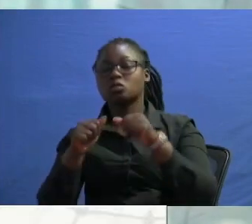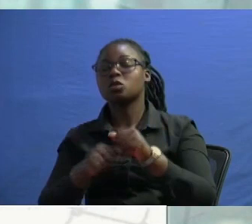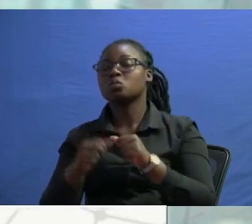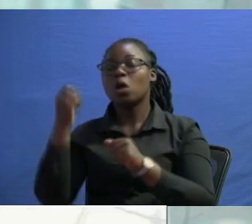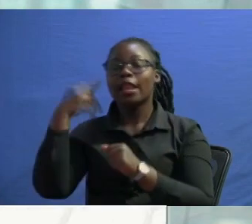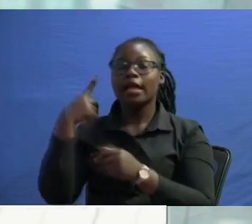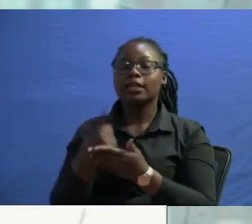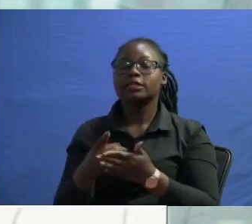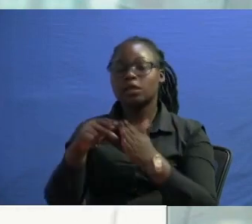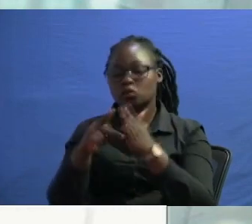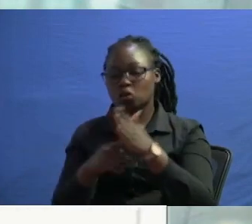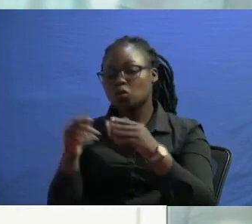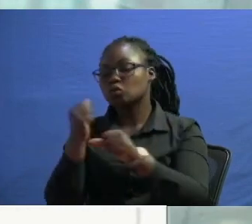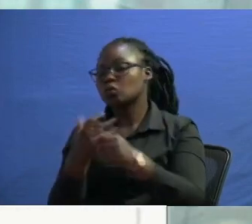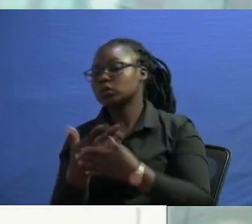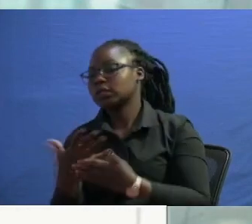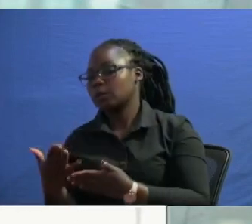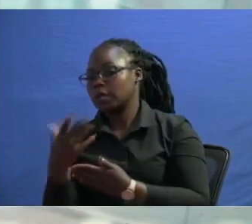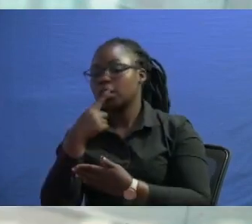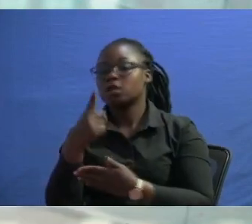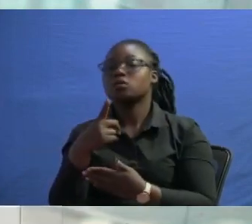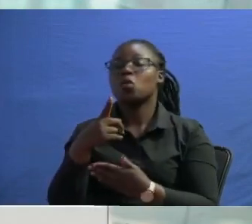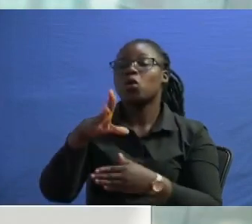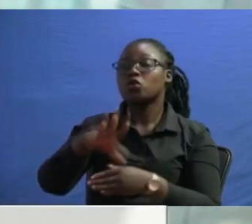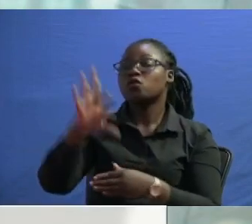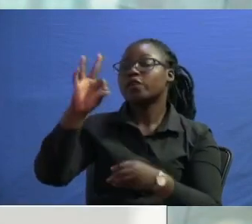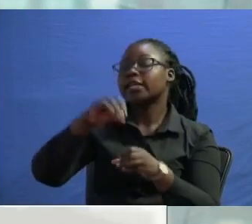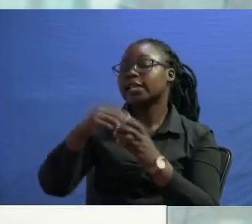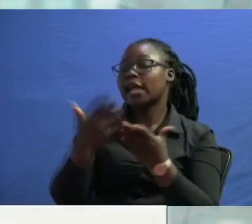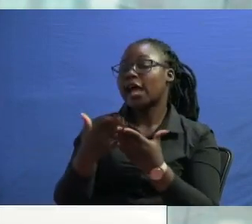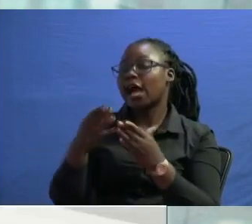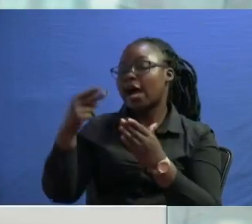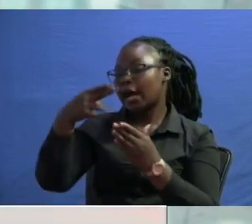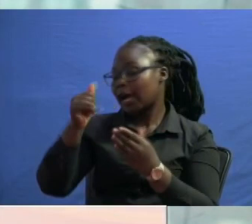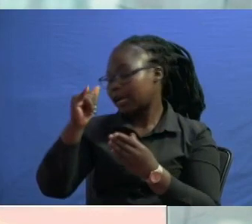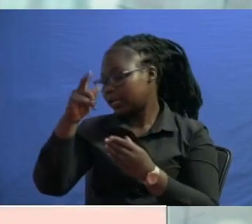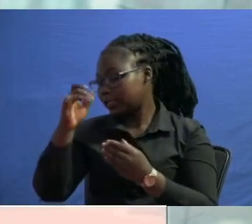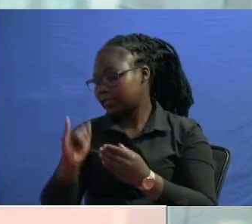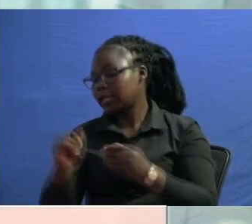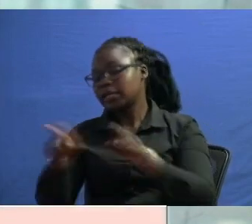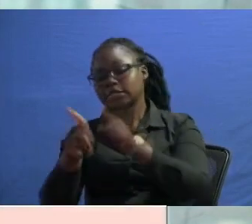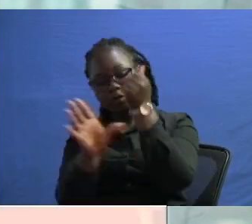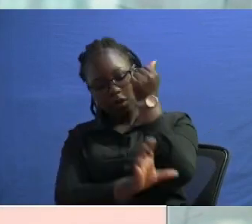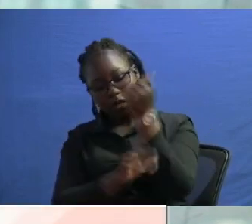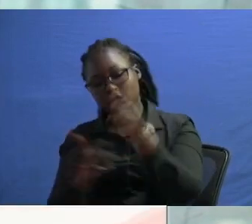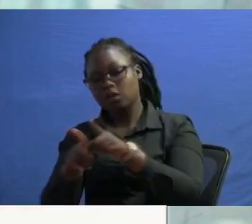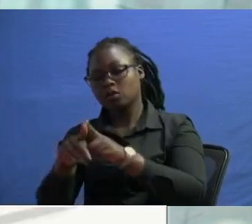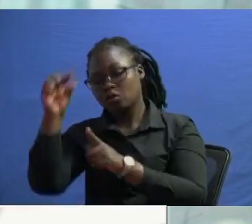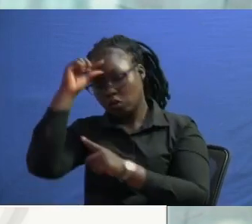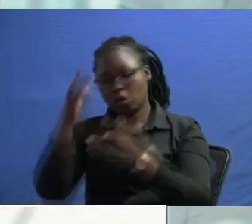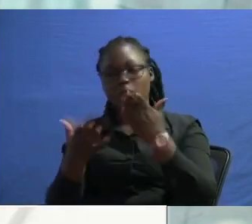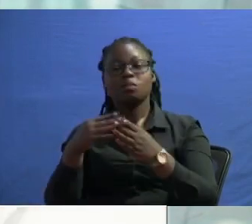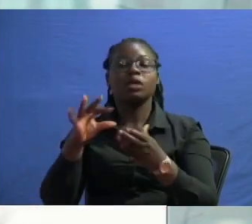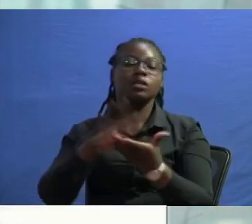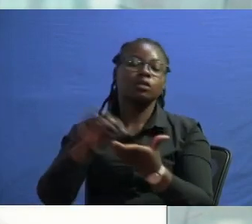to do something so you find that haiti is a country and is a government unless it has been removed from the world